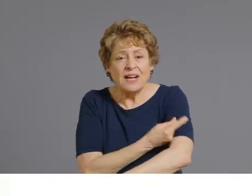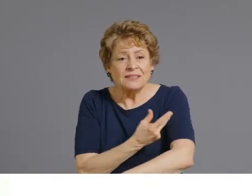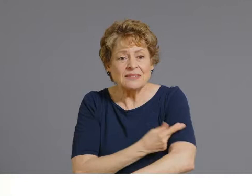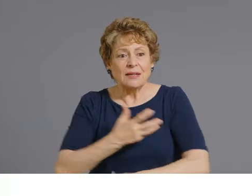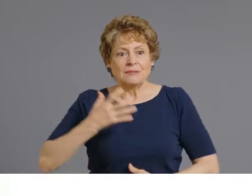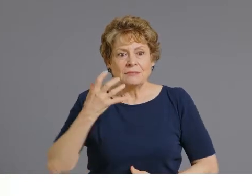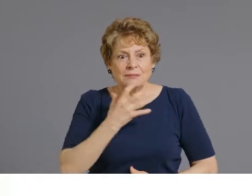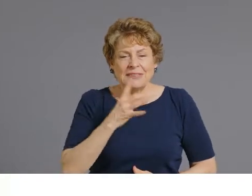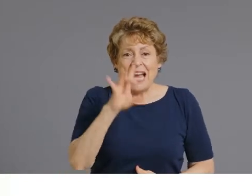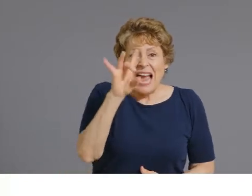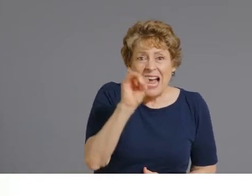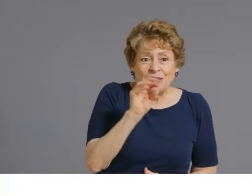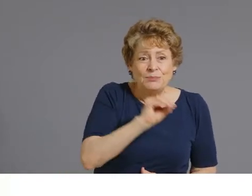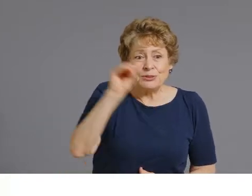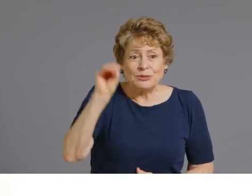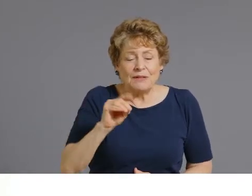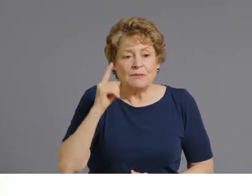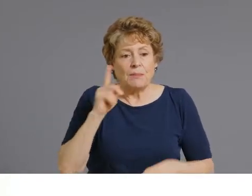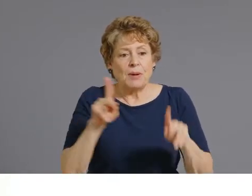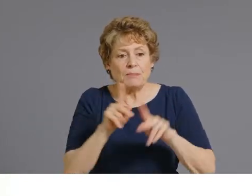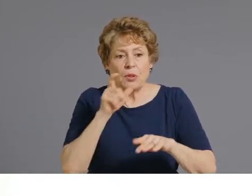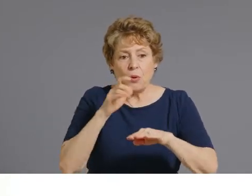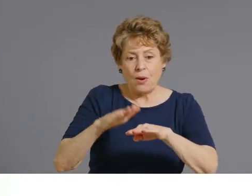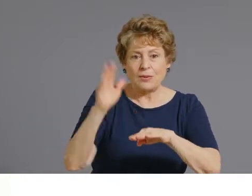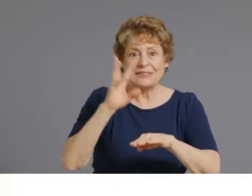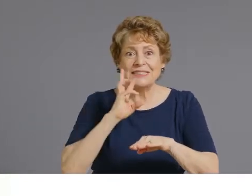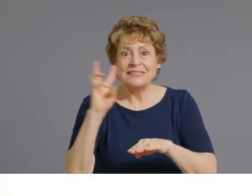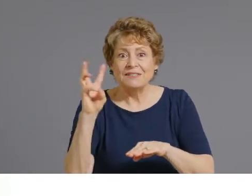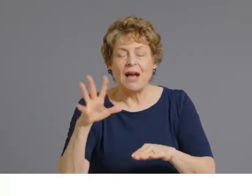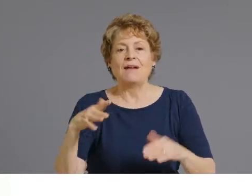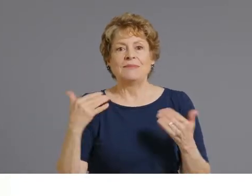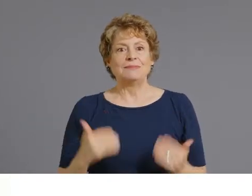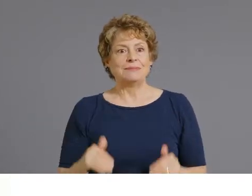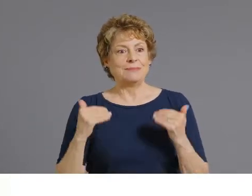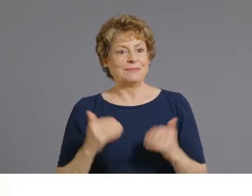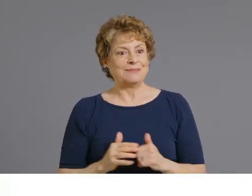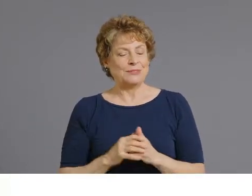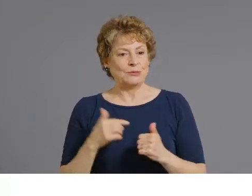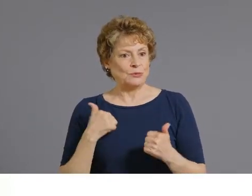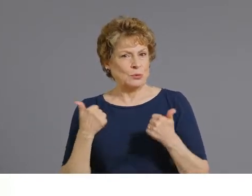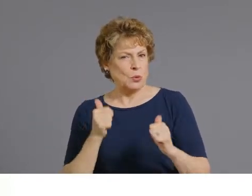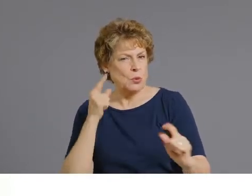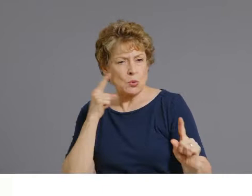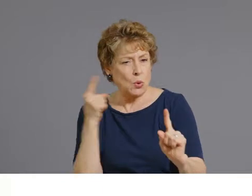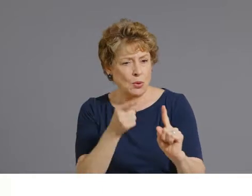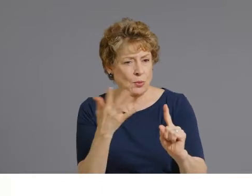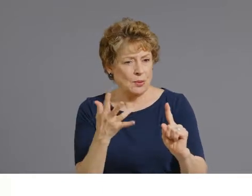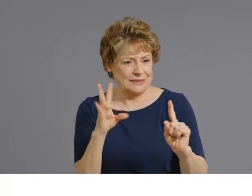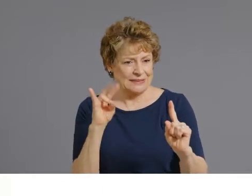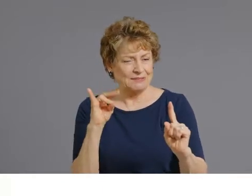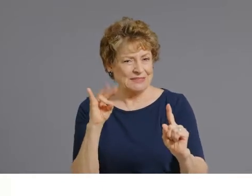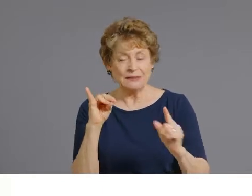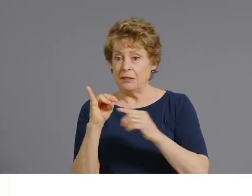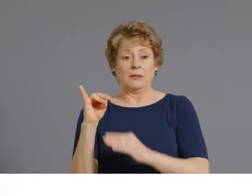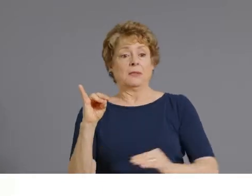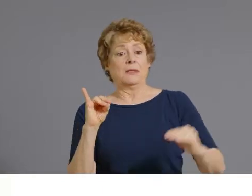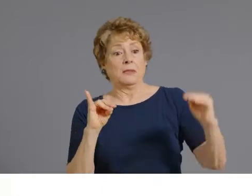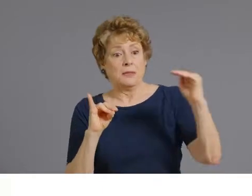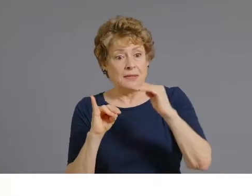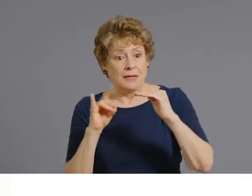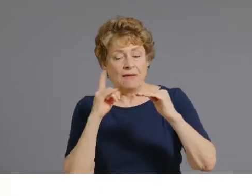older here in Arizona. CDC's goal has been to get 70% of the adult population that is aged 18 and older